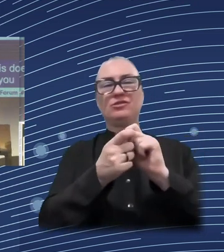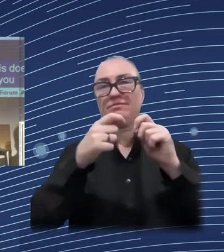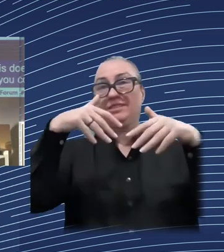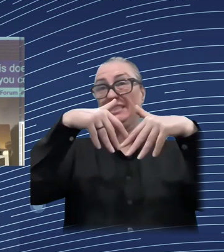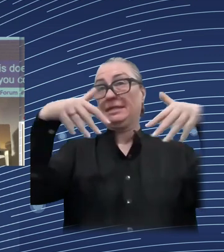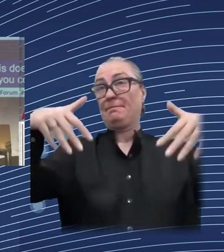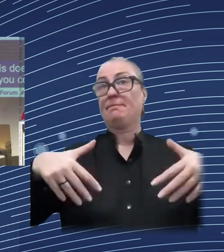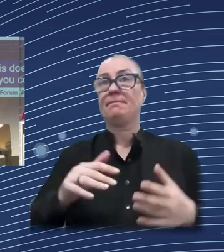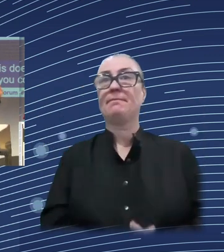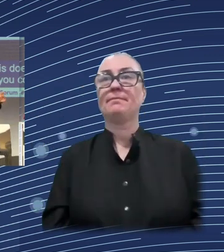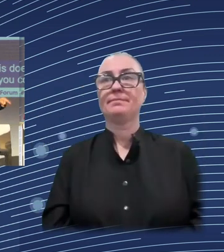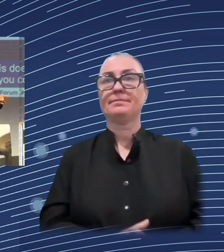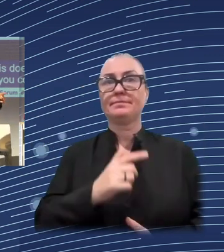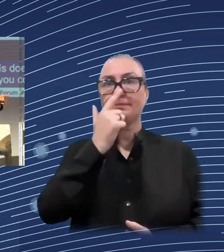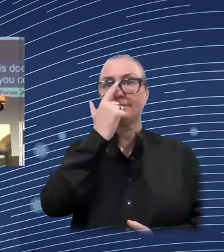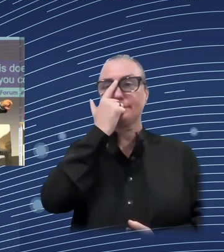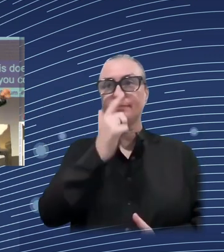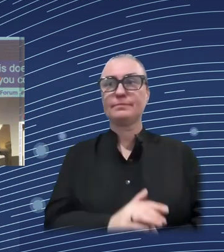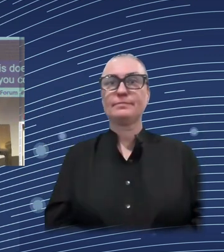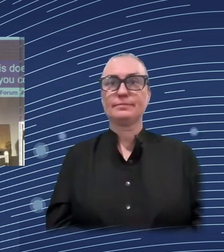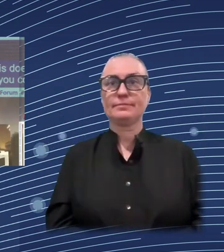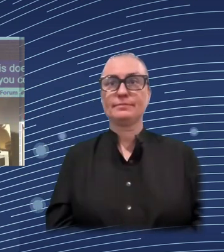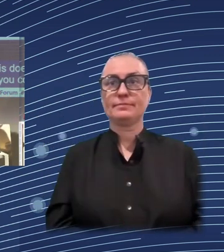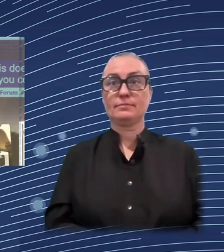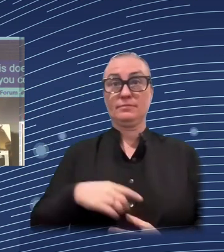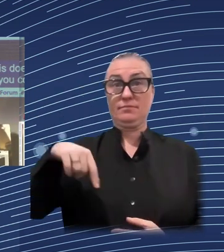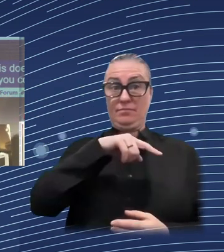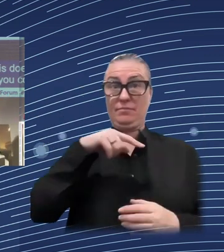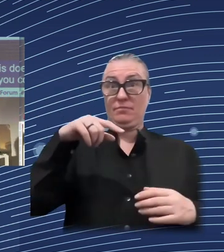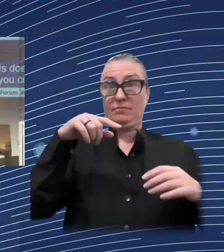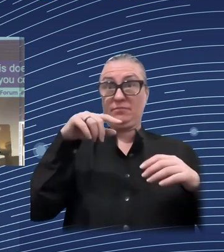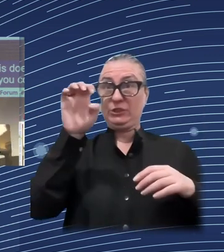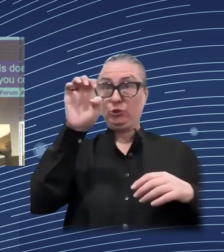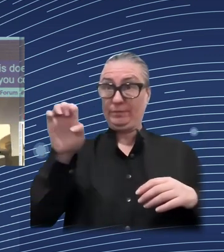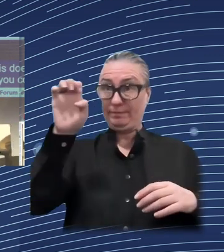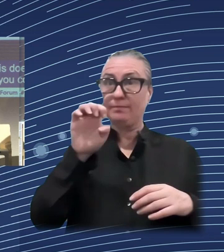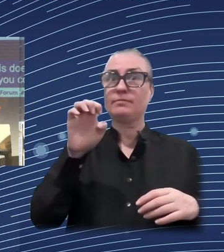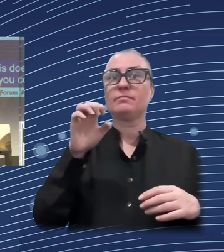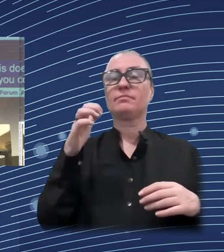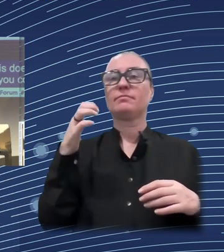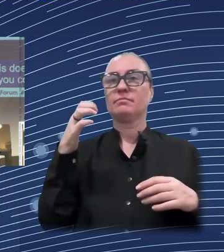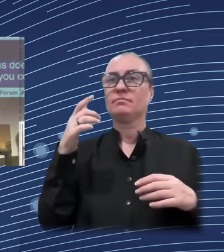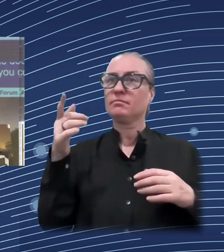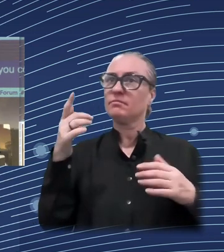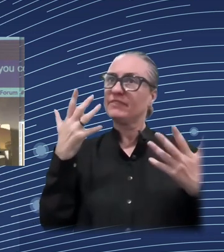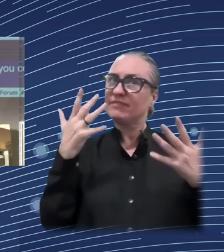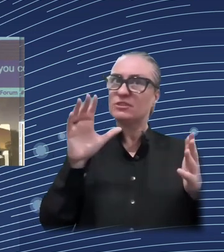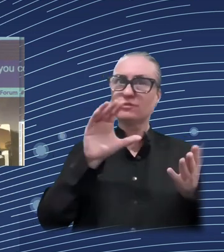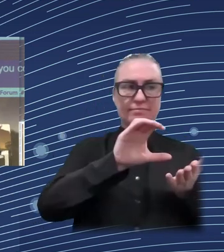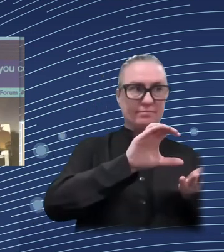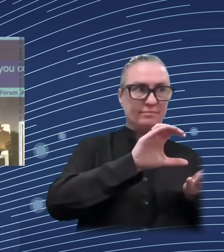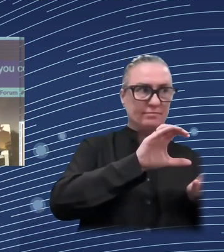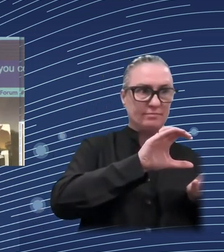related to the green transition are going to be mainly policy driven, then the